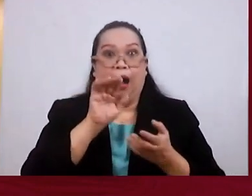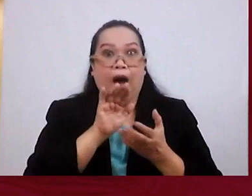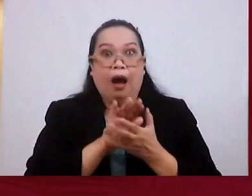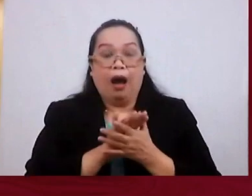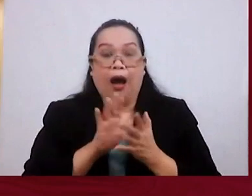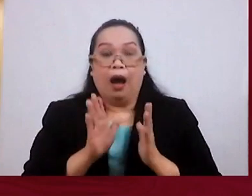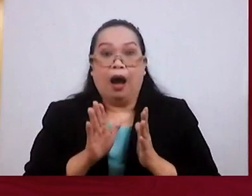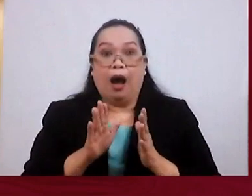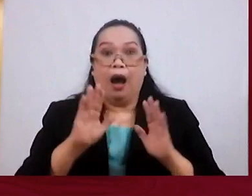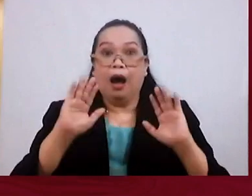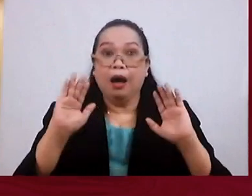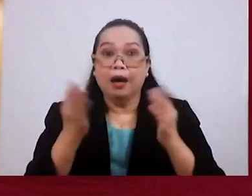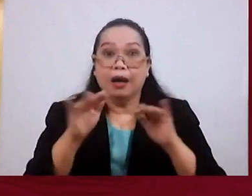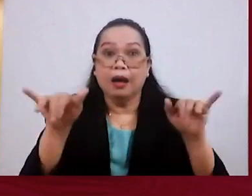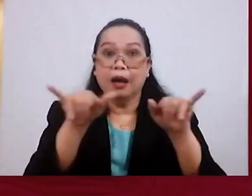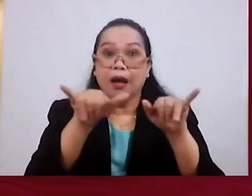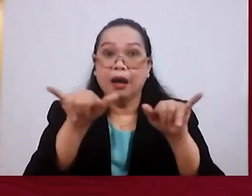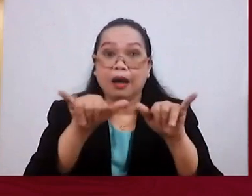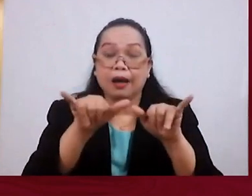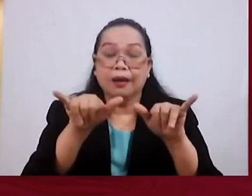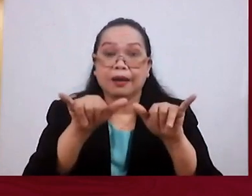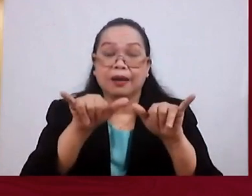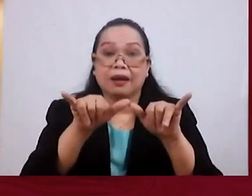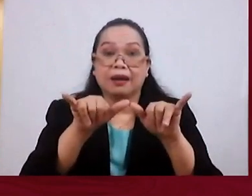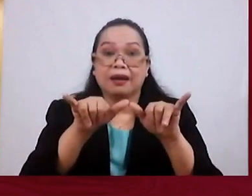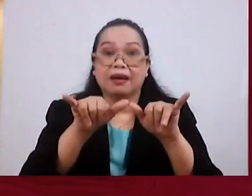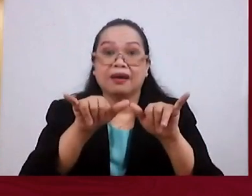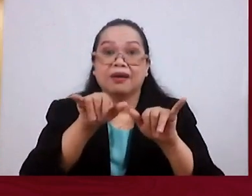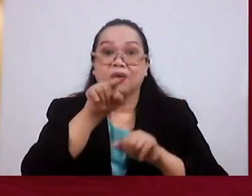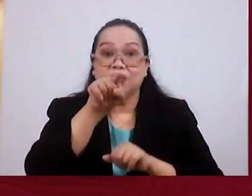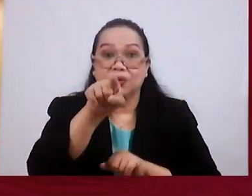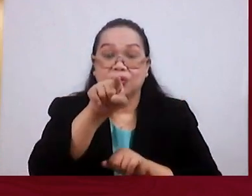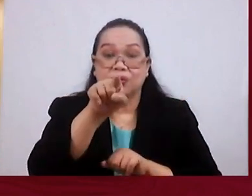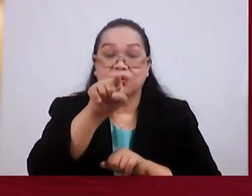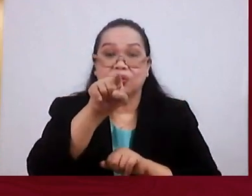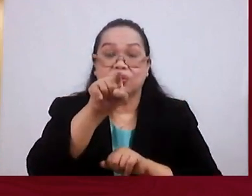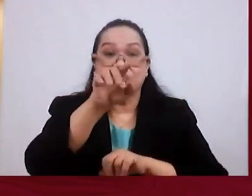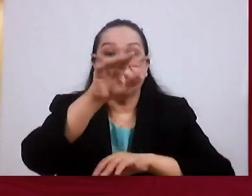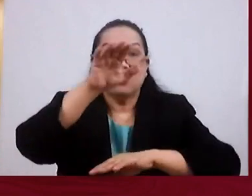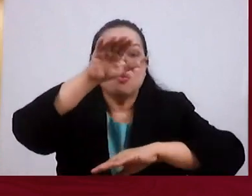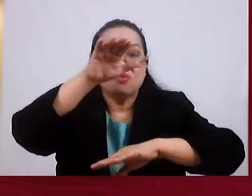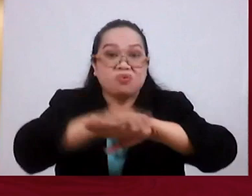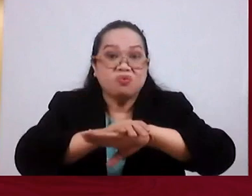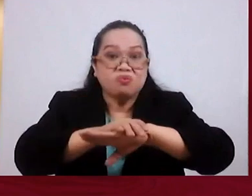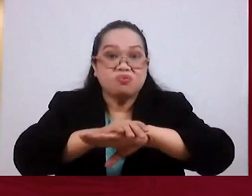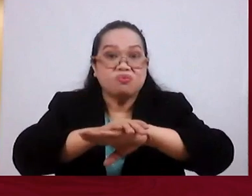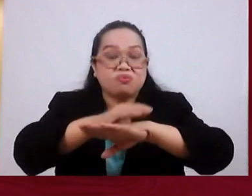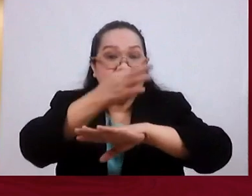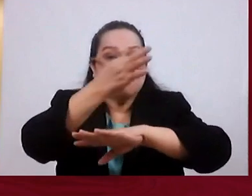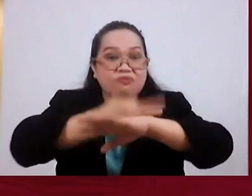The equivalence is, The equivalent is, You are stepping,